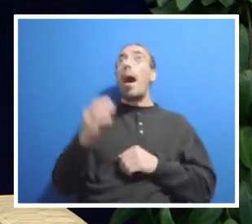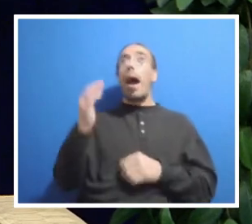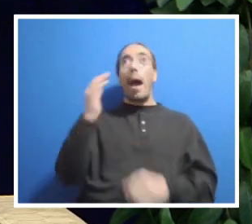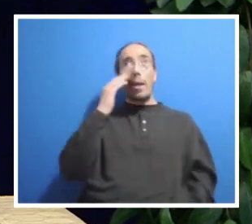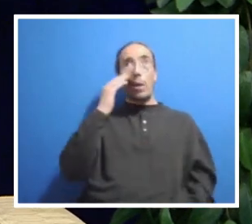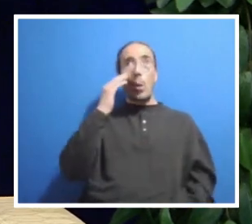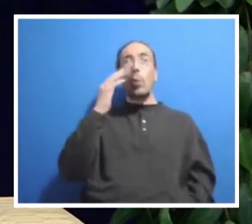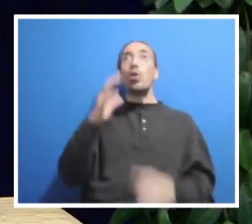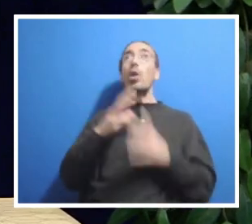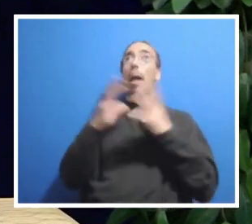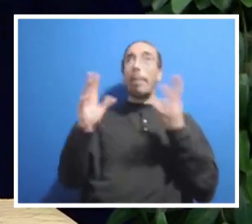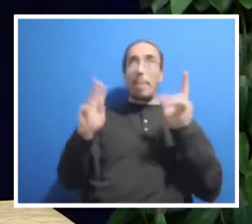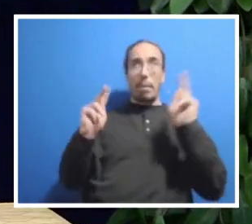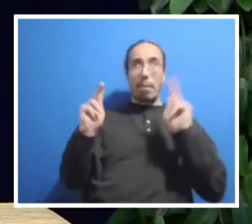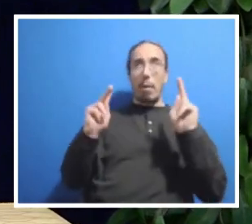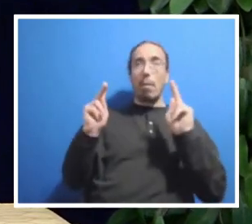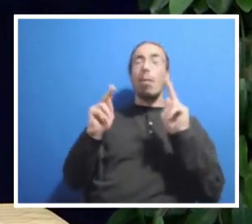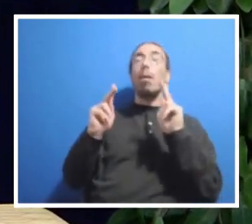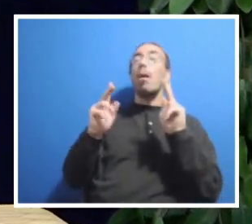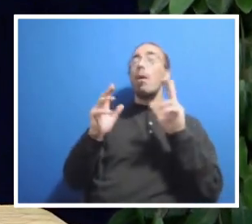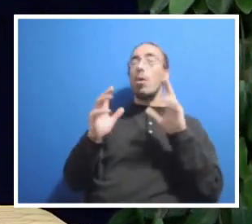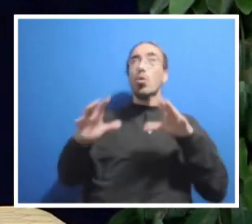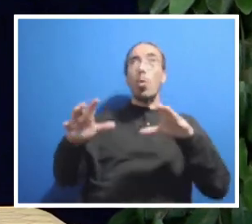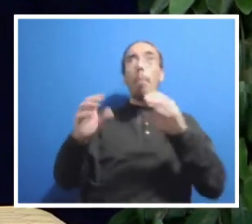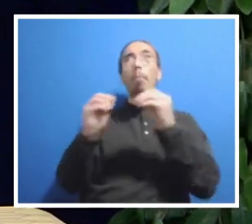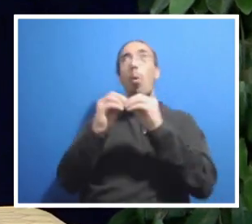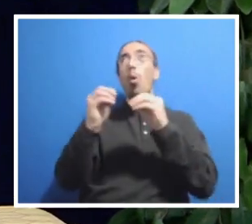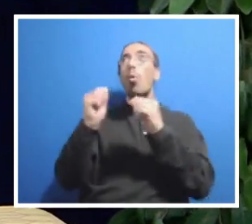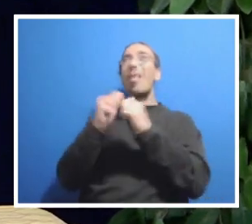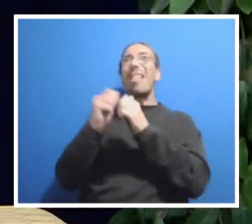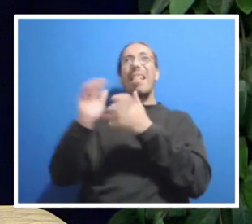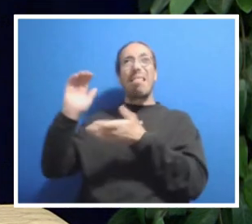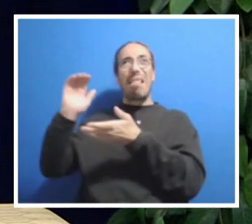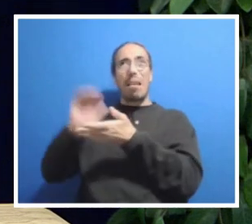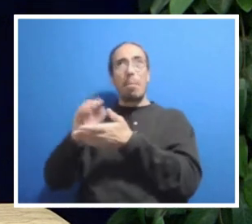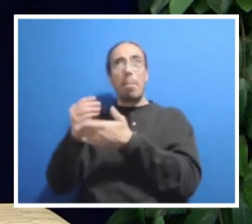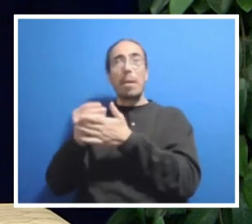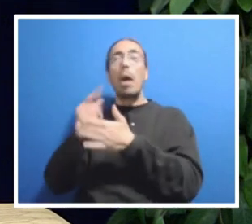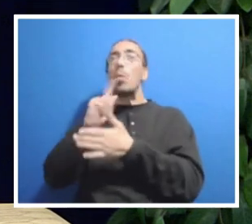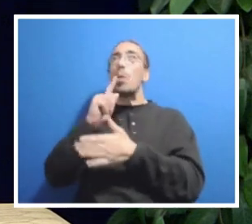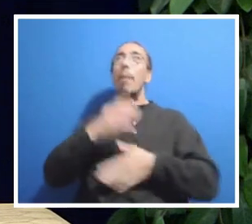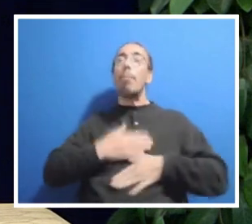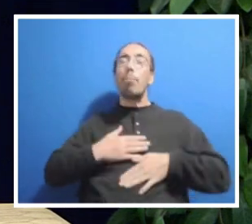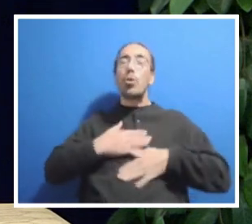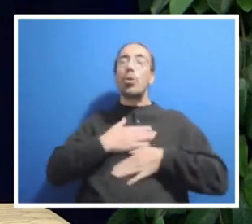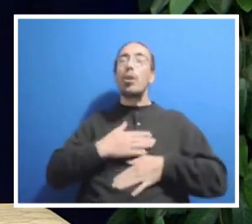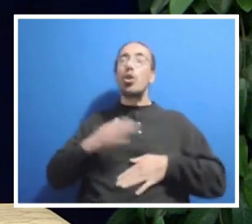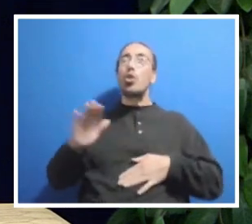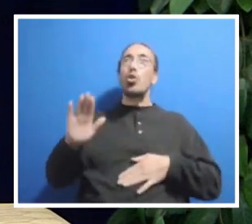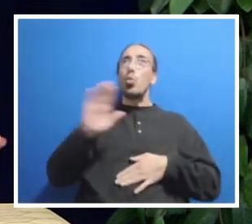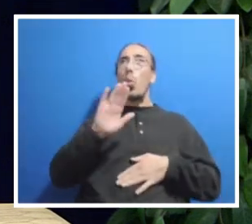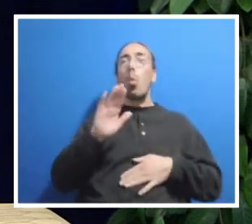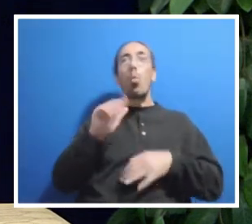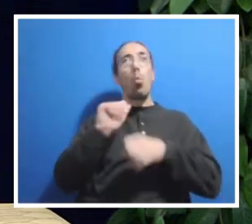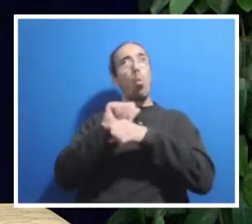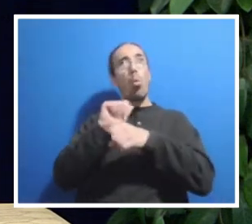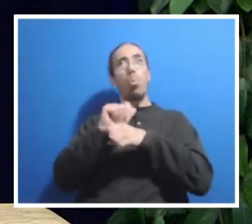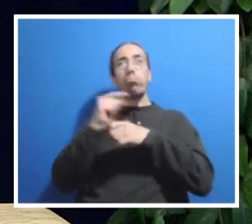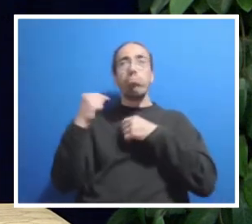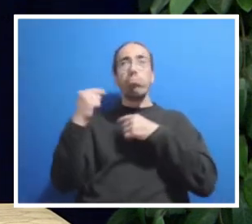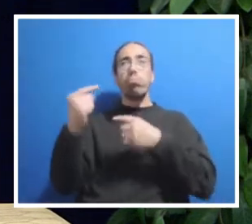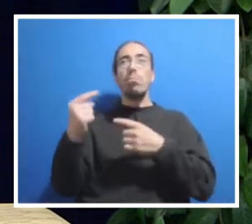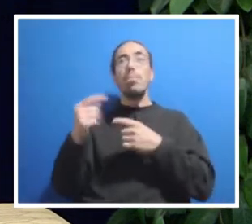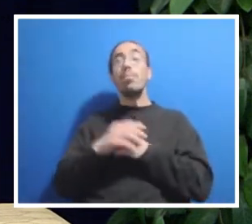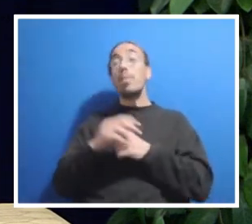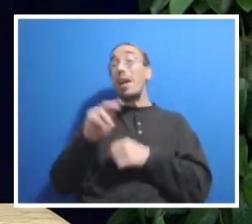of people that are doing more with less right now. And we appreciate your efforts in that regard. To me, it kind of gets back to what Neely was saying